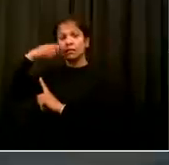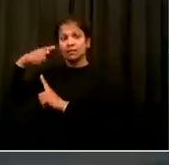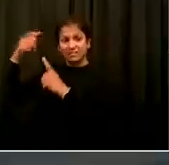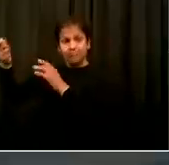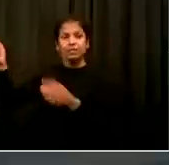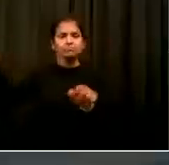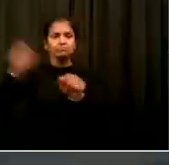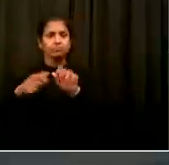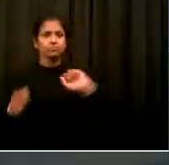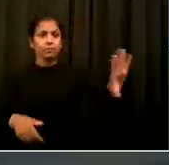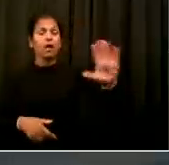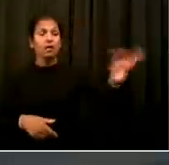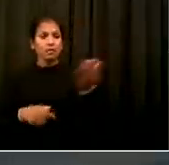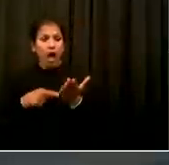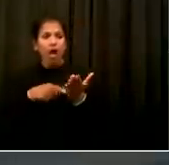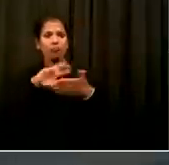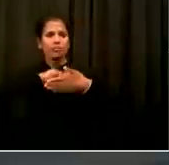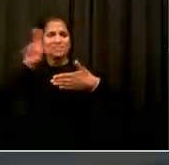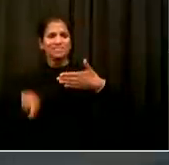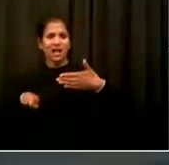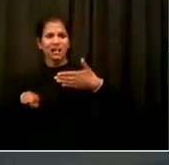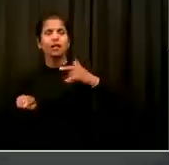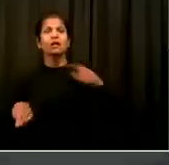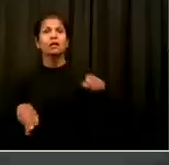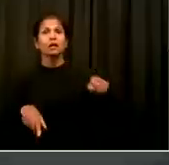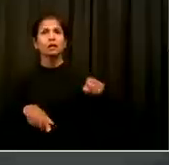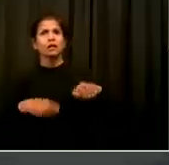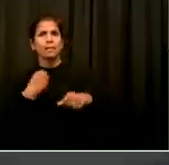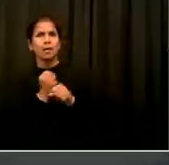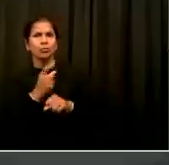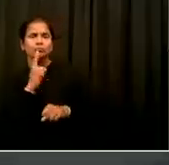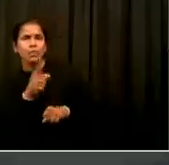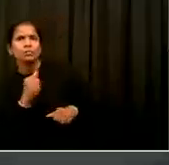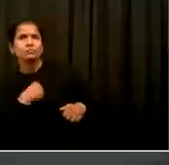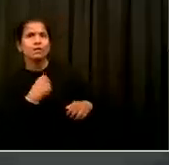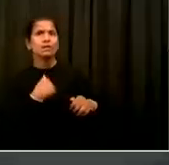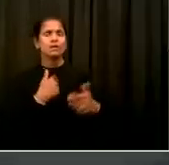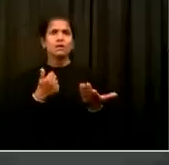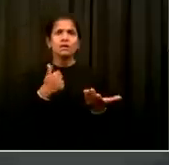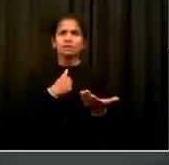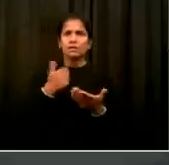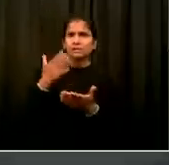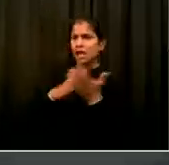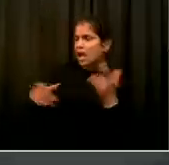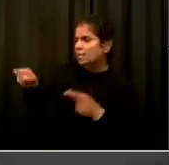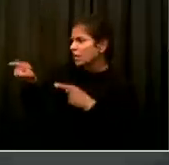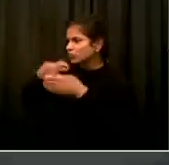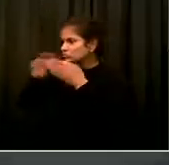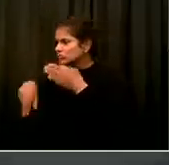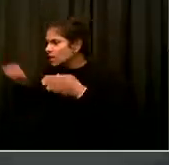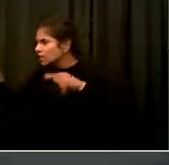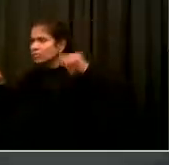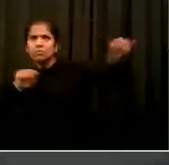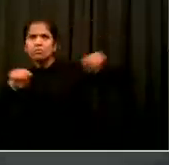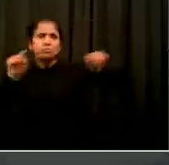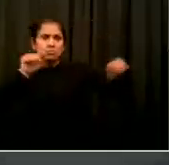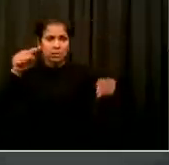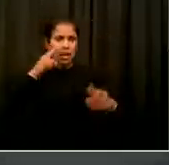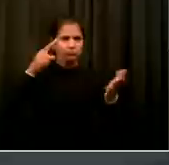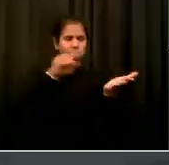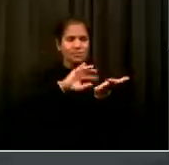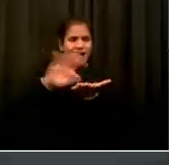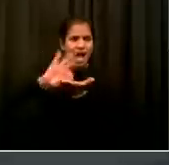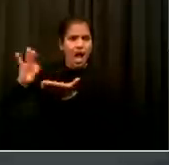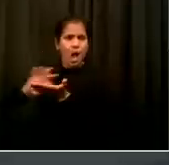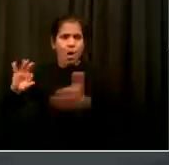everybody that has come out and gotten tested. Testing again gives us the line of sight that we need to fight the